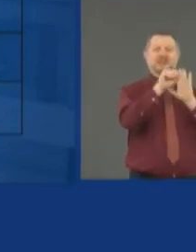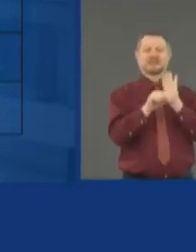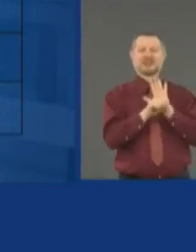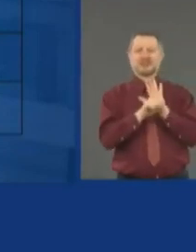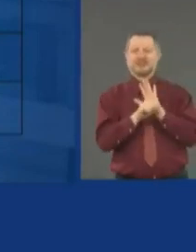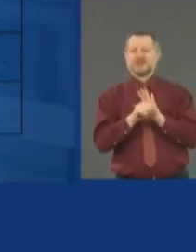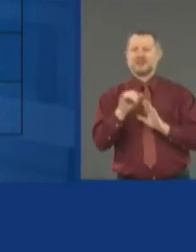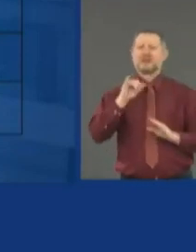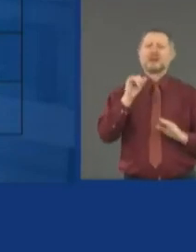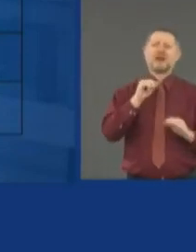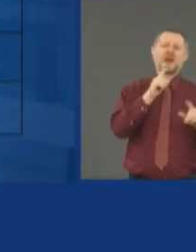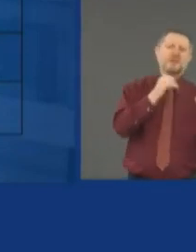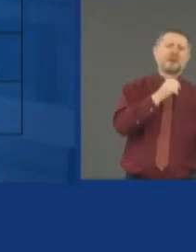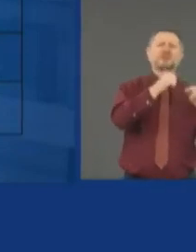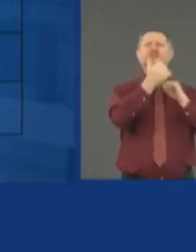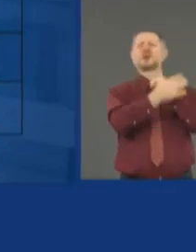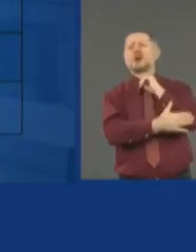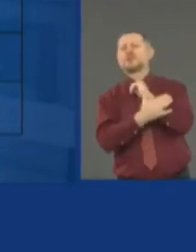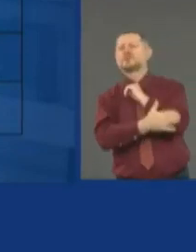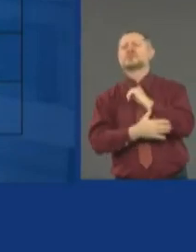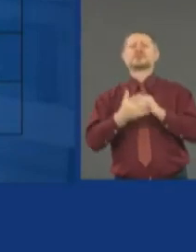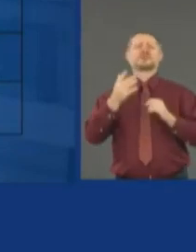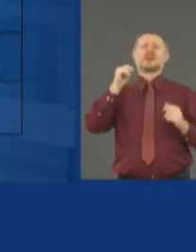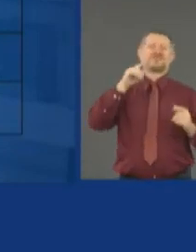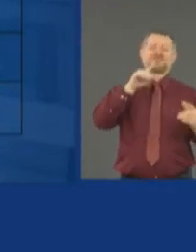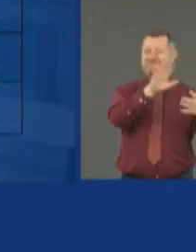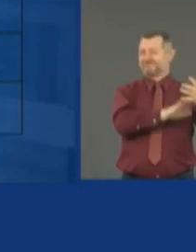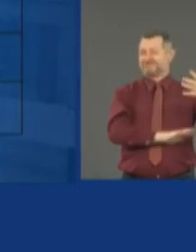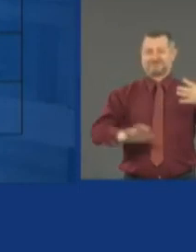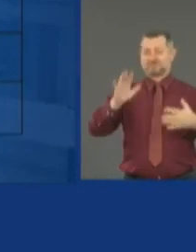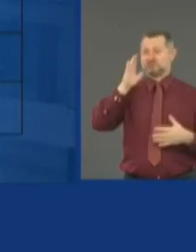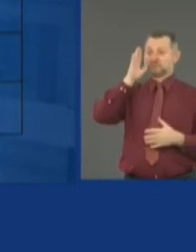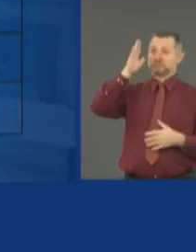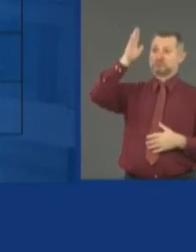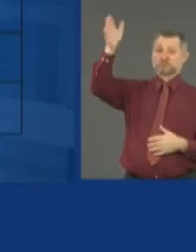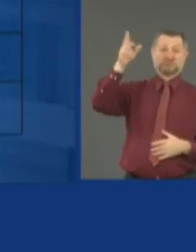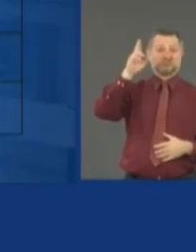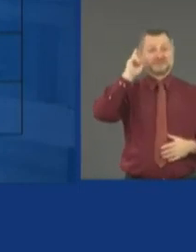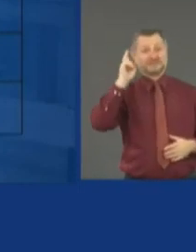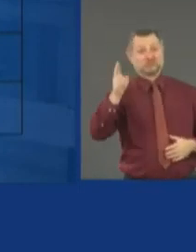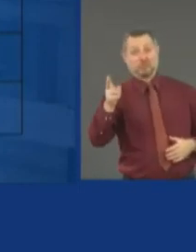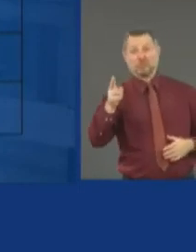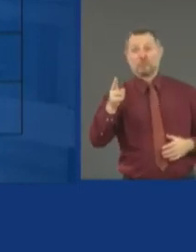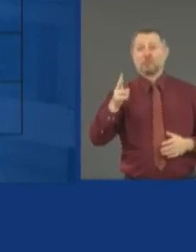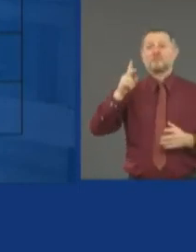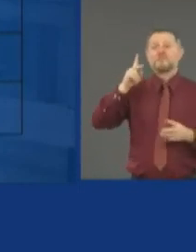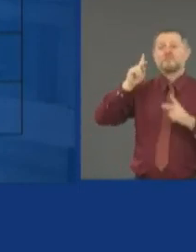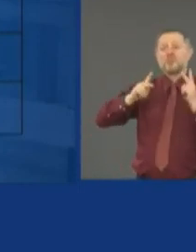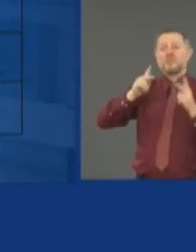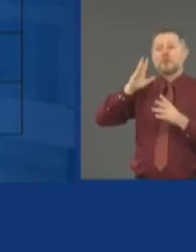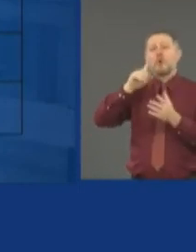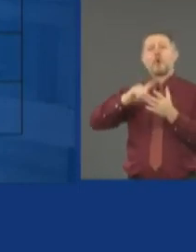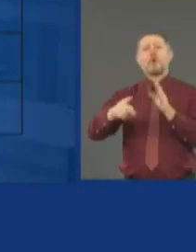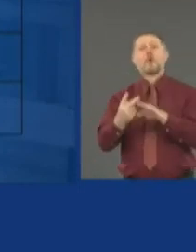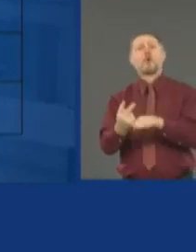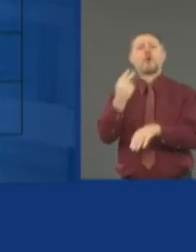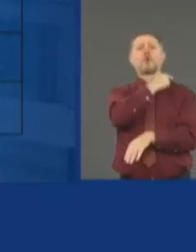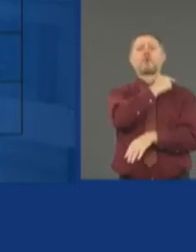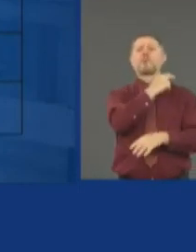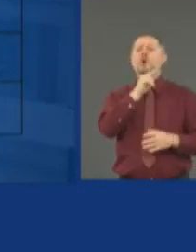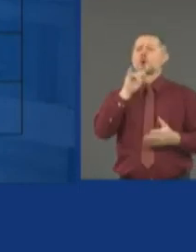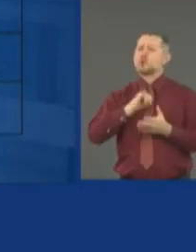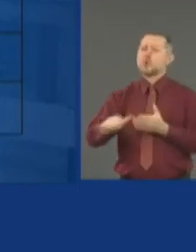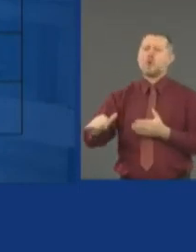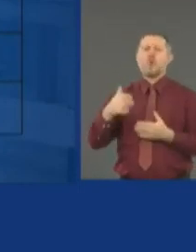And one day we'll talk about how New York was able to ramp up their testing to be the testing capital of the world. But